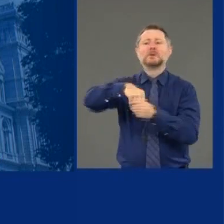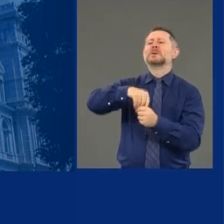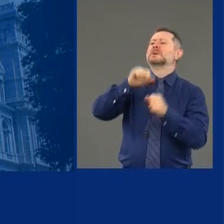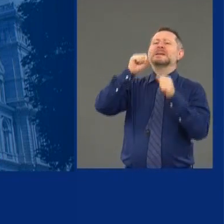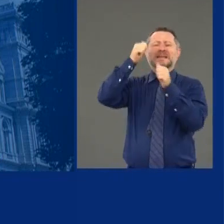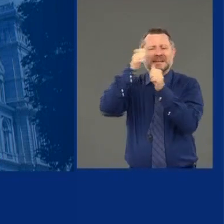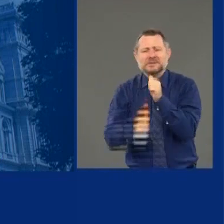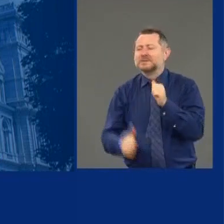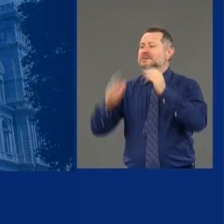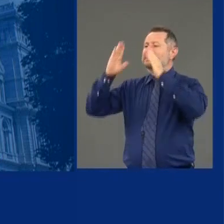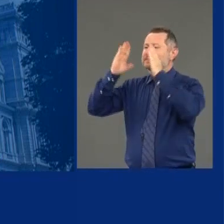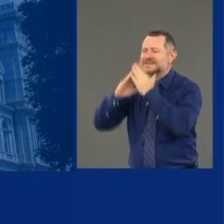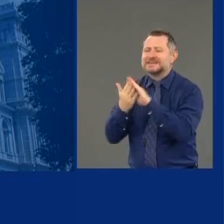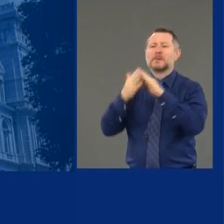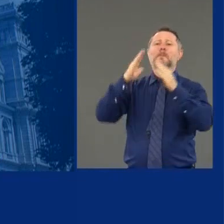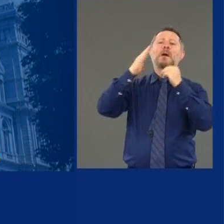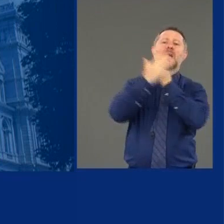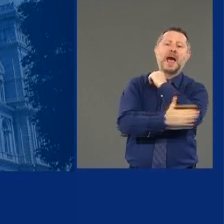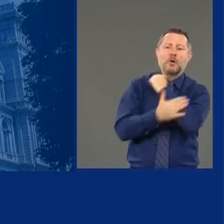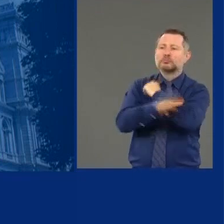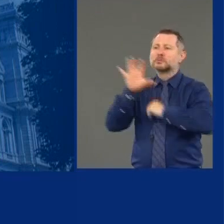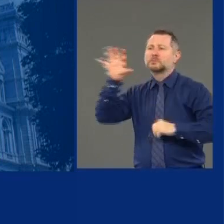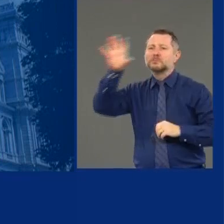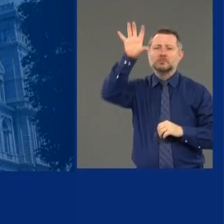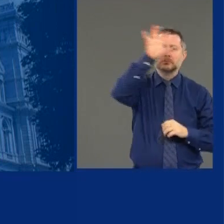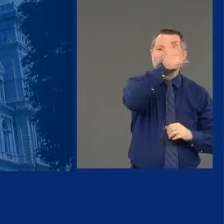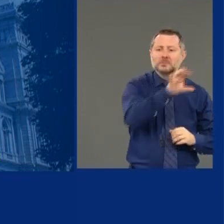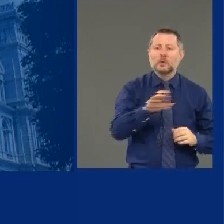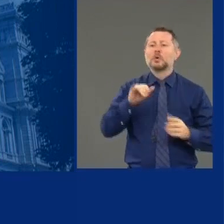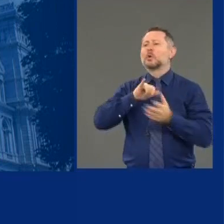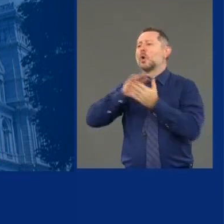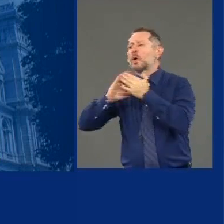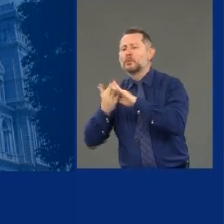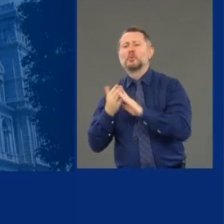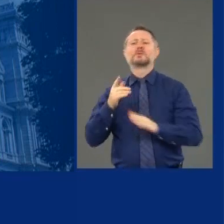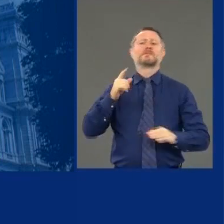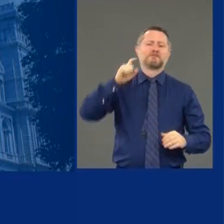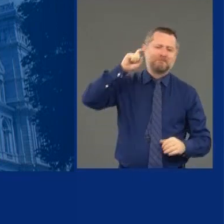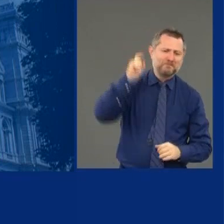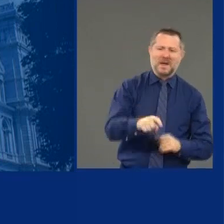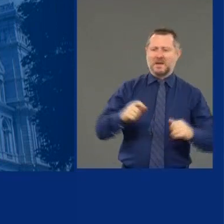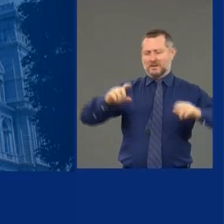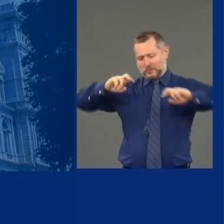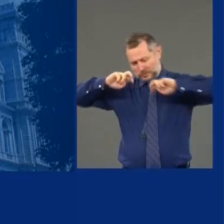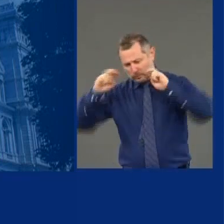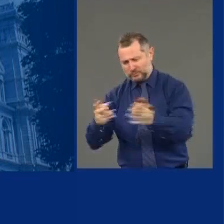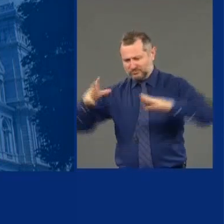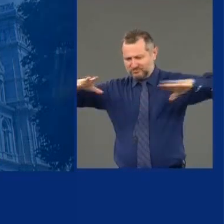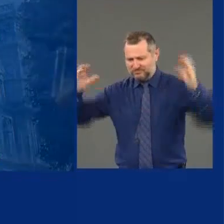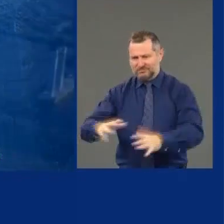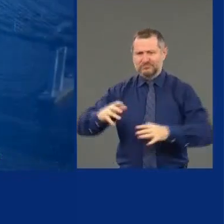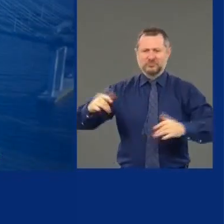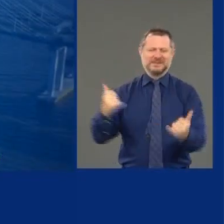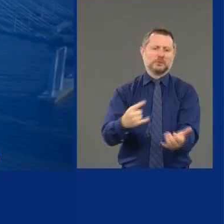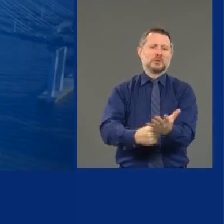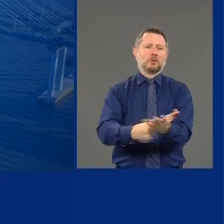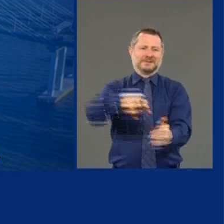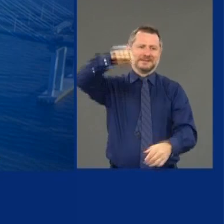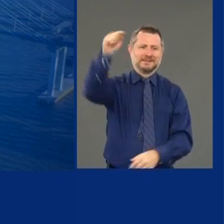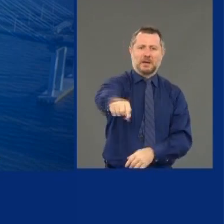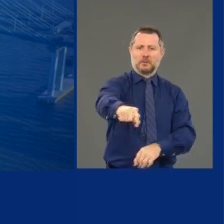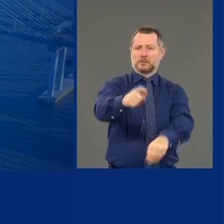city, in every county, in this state, come to the table and start designing the plan